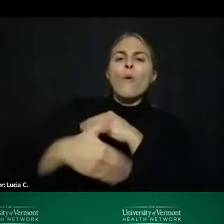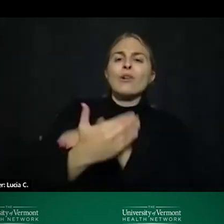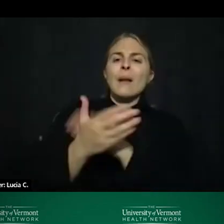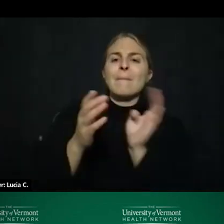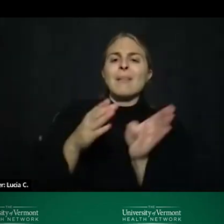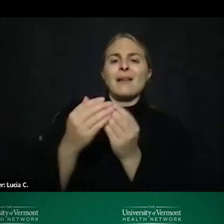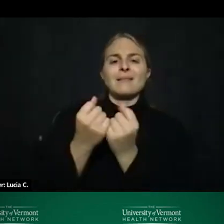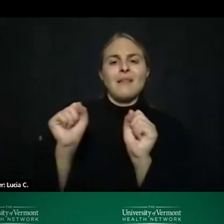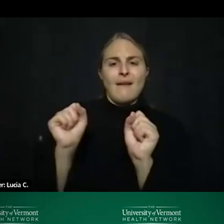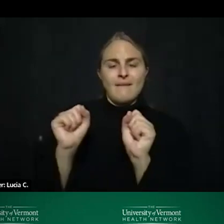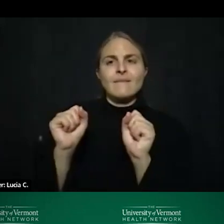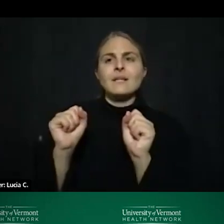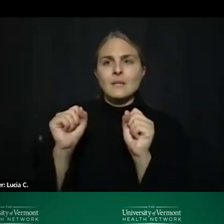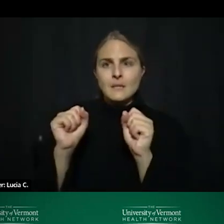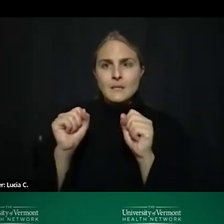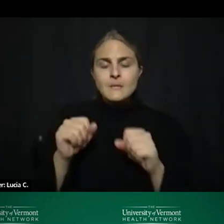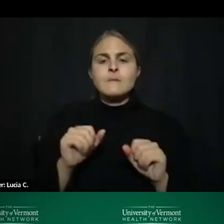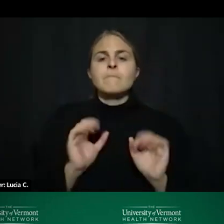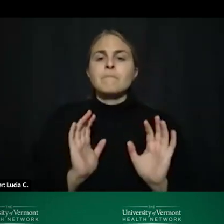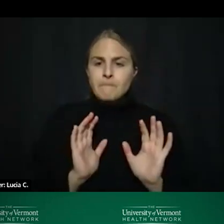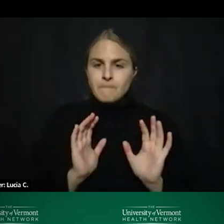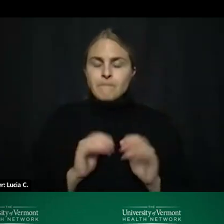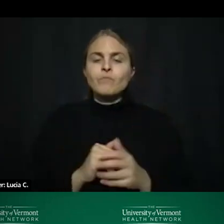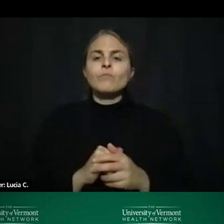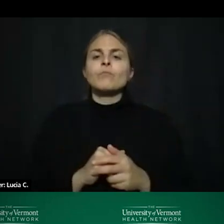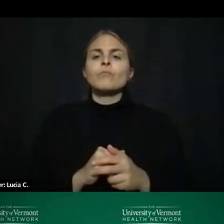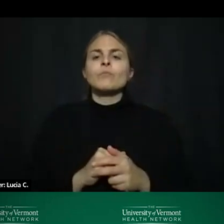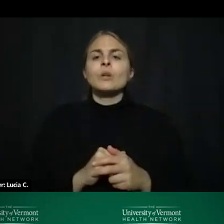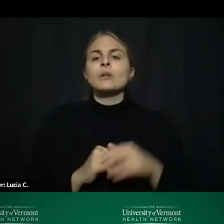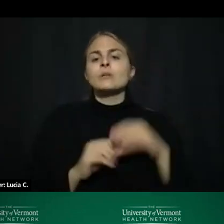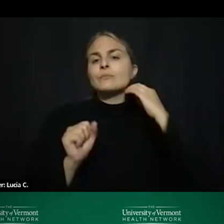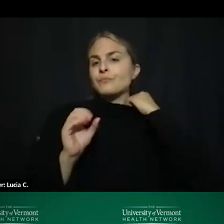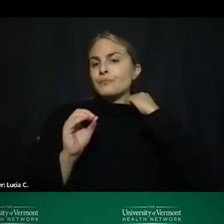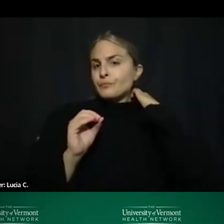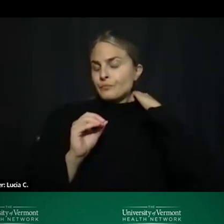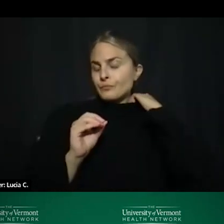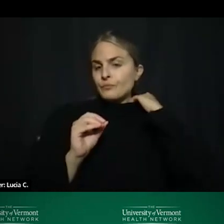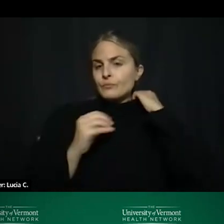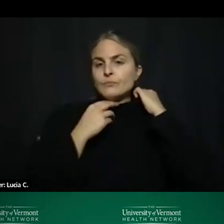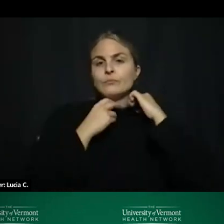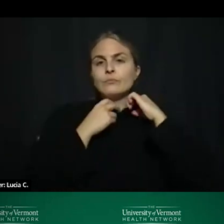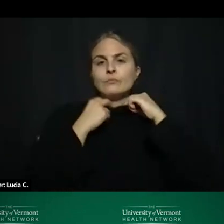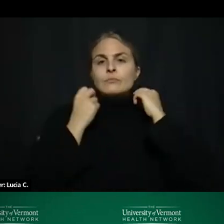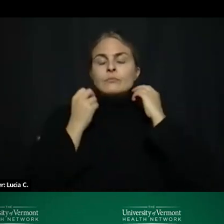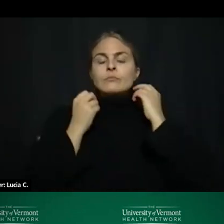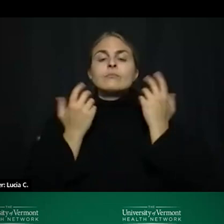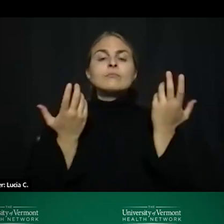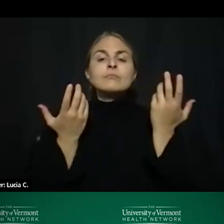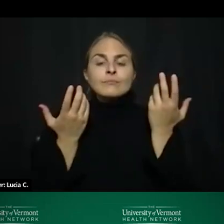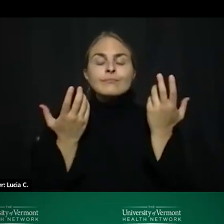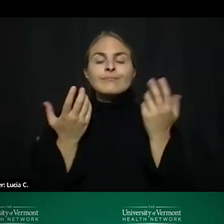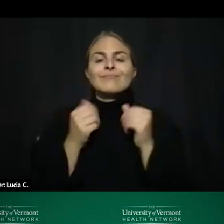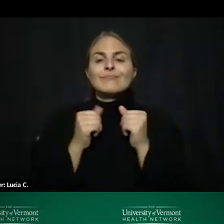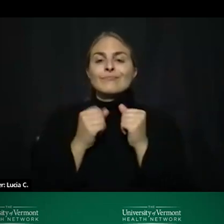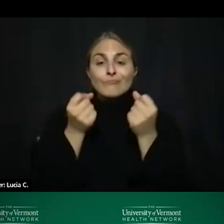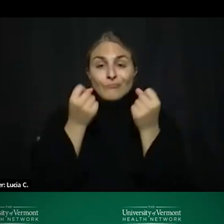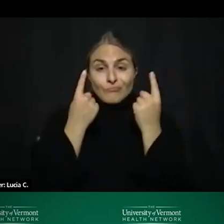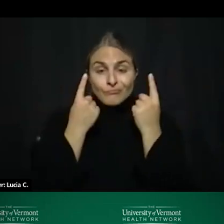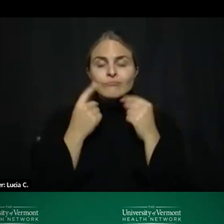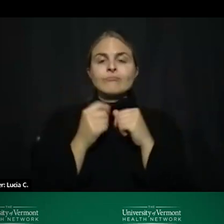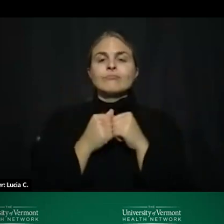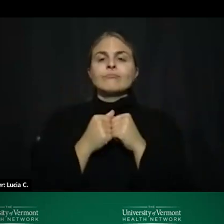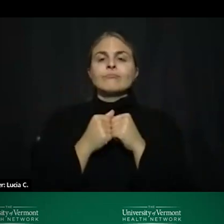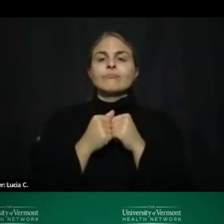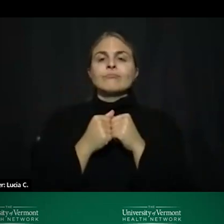the night regardless and so um by virtue of the fact that we have